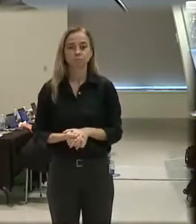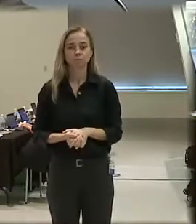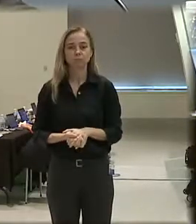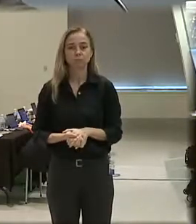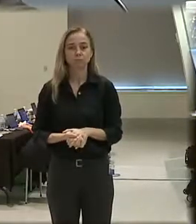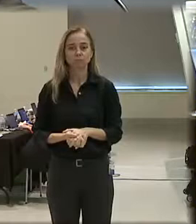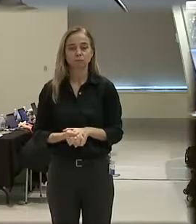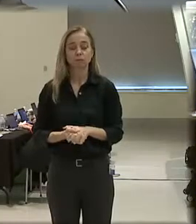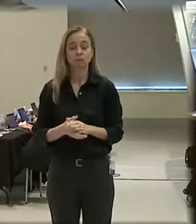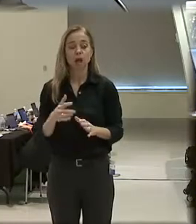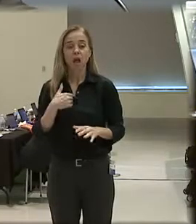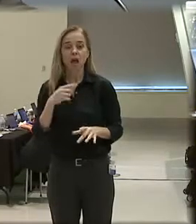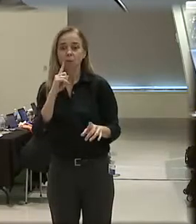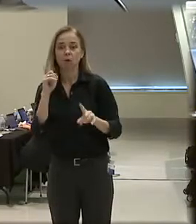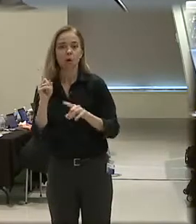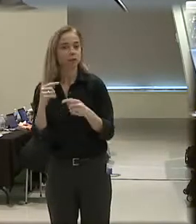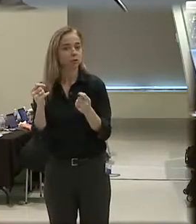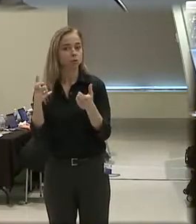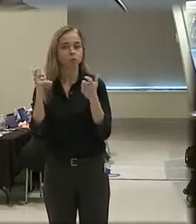I'll answer really quickly.